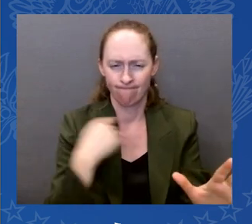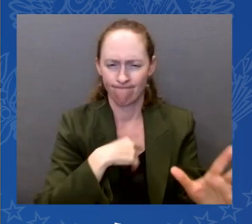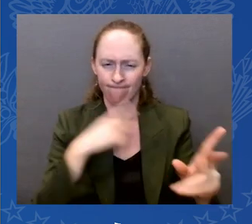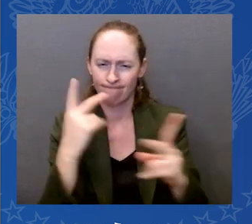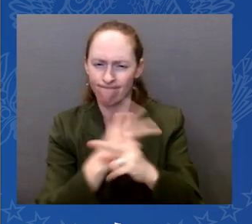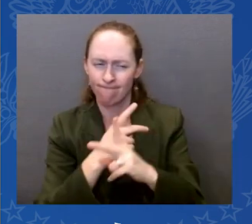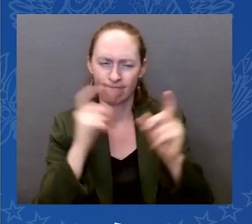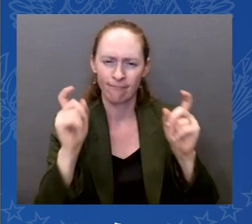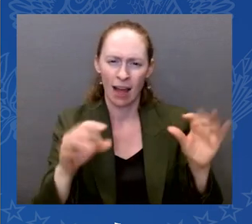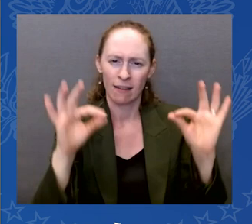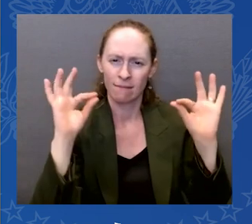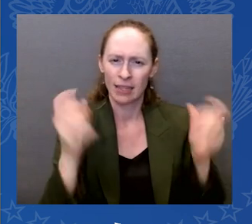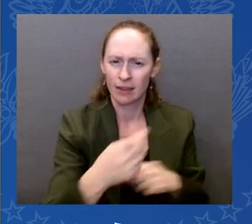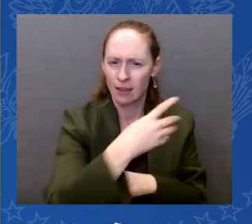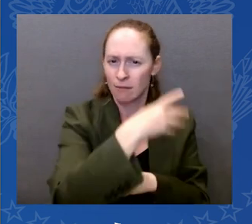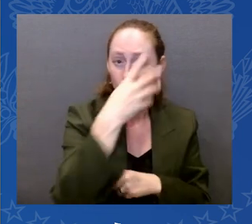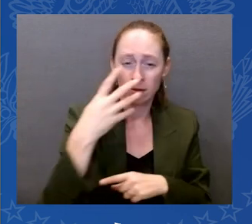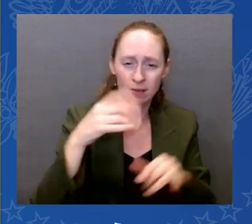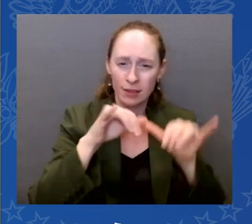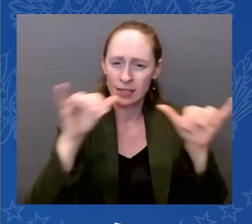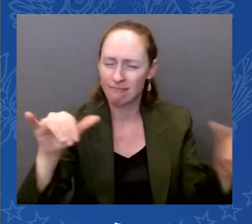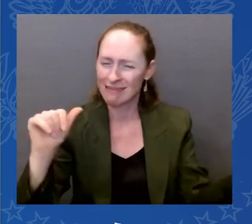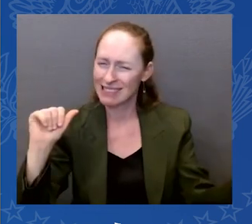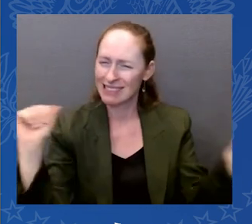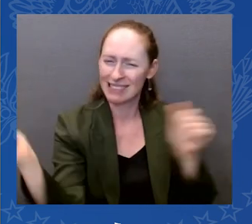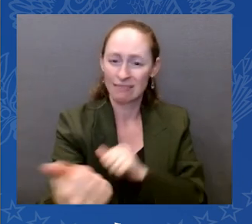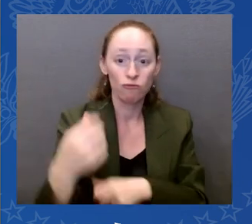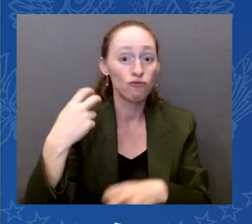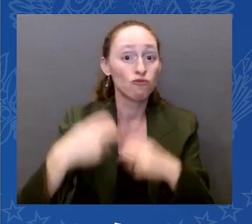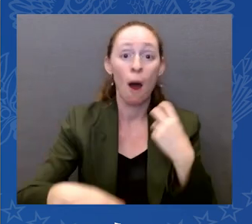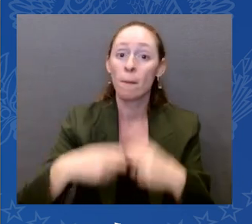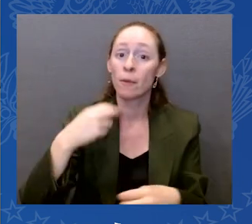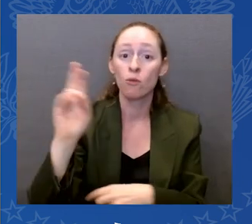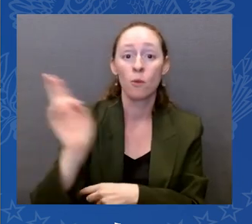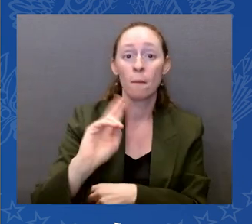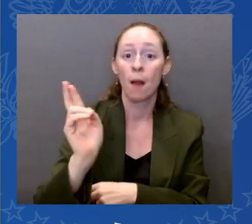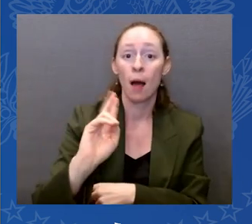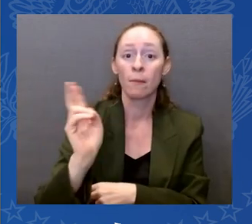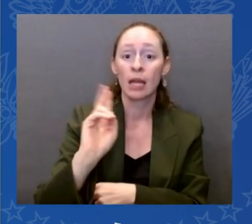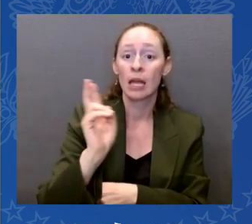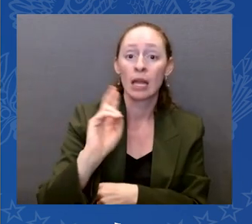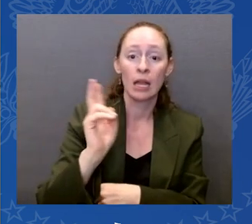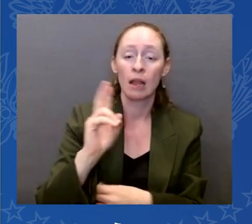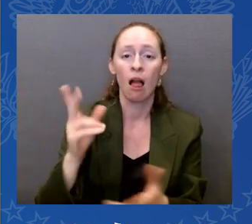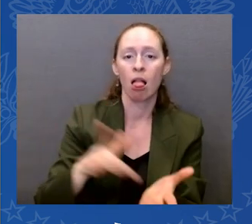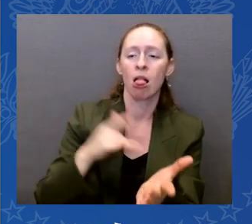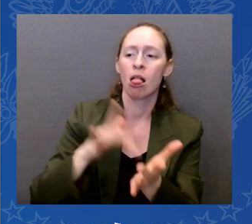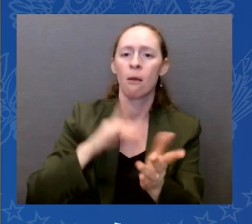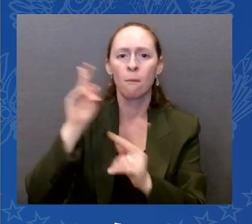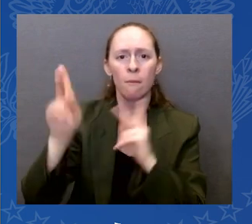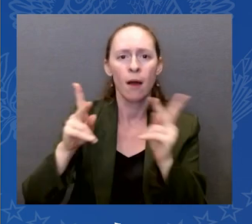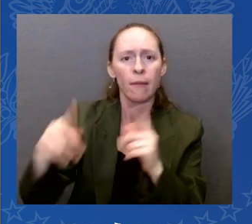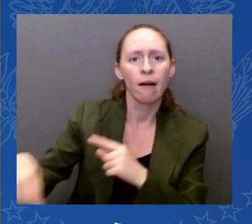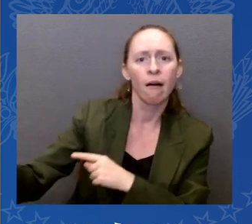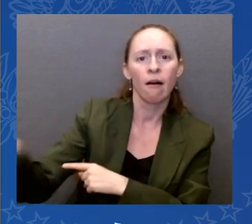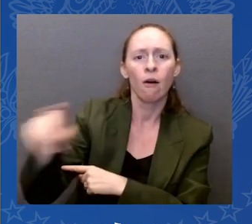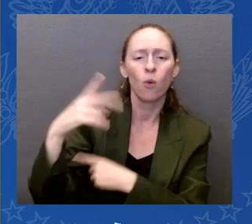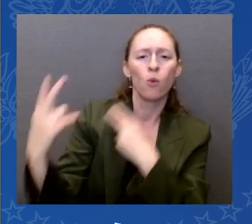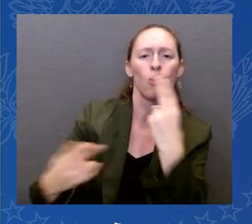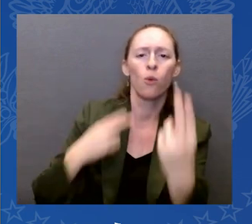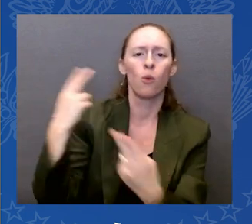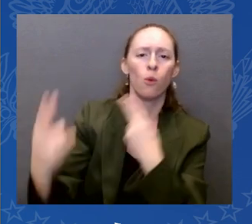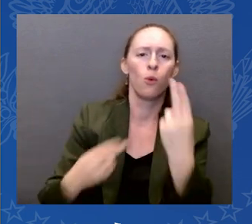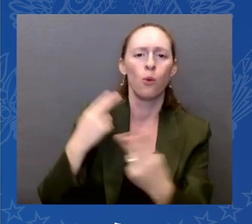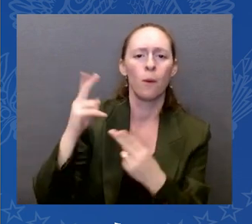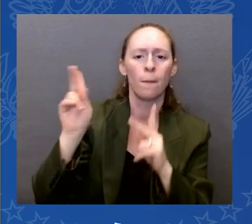beings, using them as props. What they're doing is simply wrong. It's un-American. It's reckless. And we have a process in place to manage